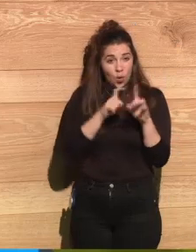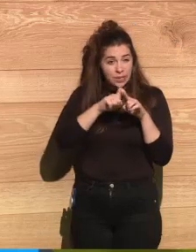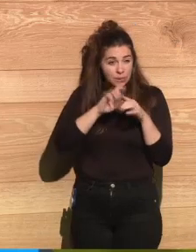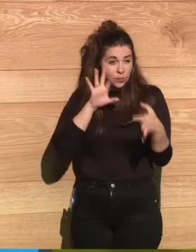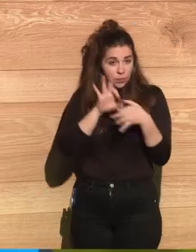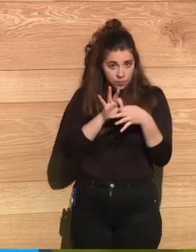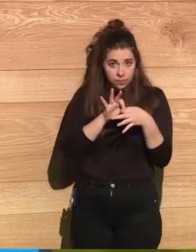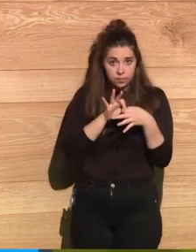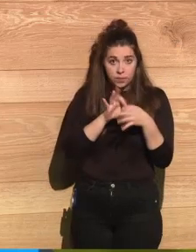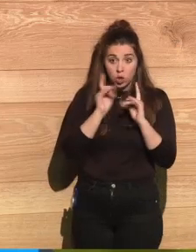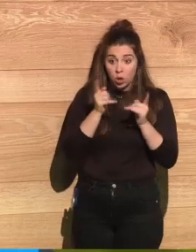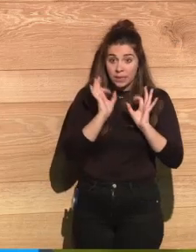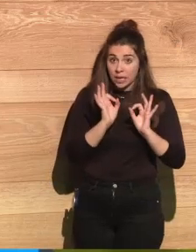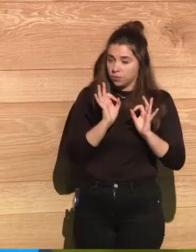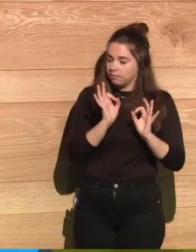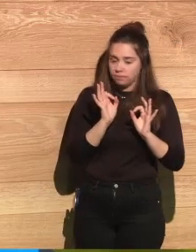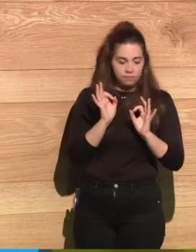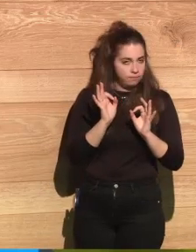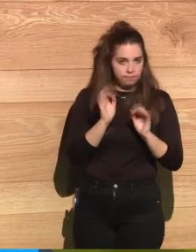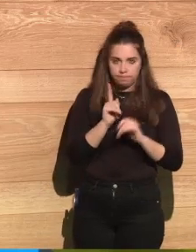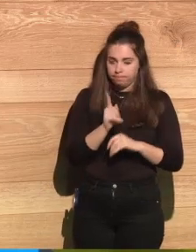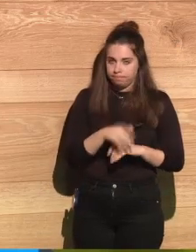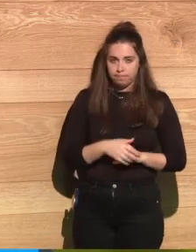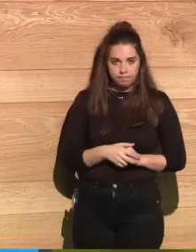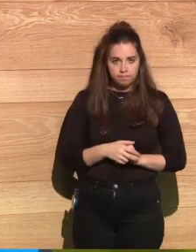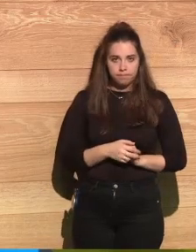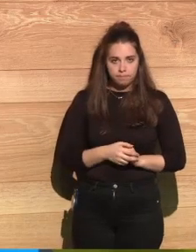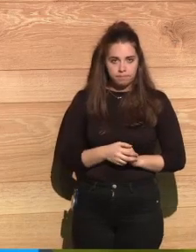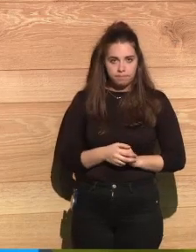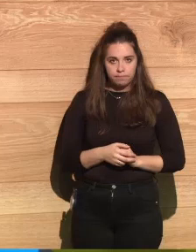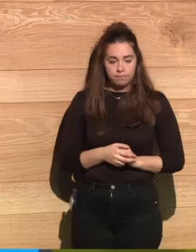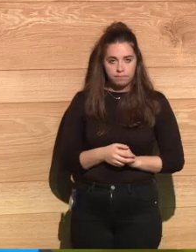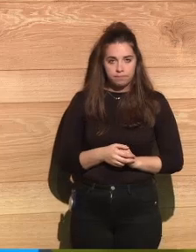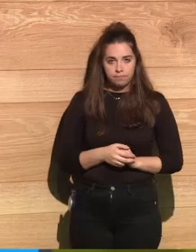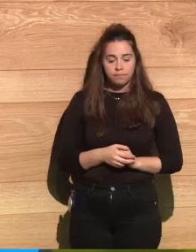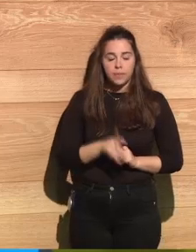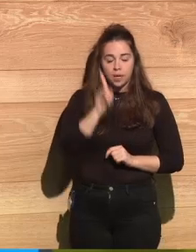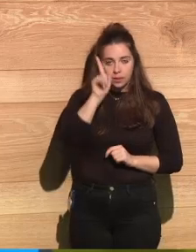confiscation started taking place.